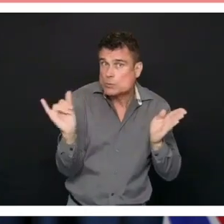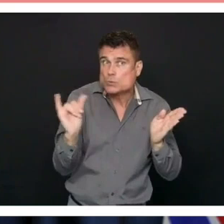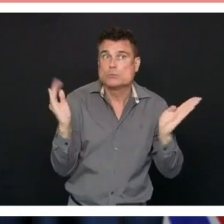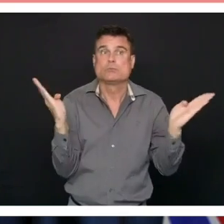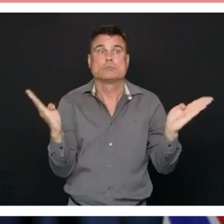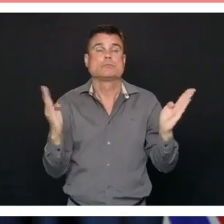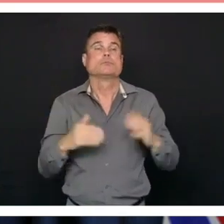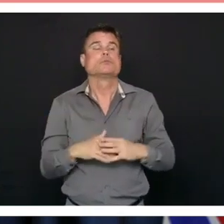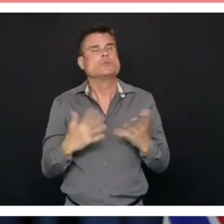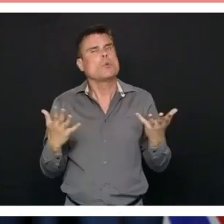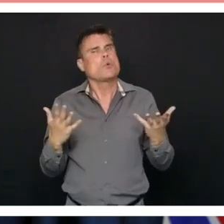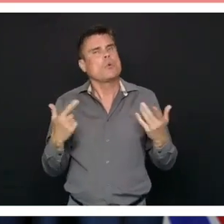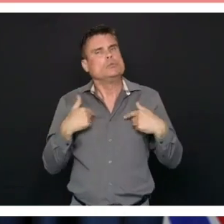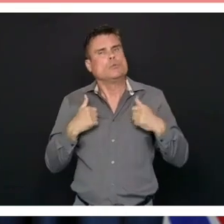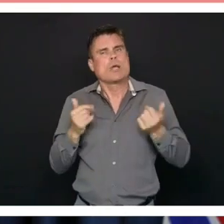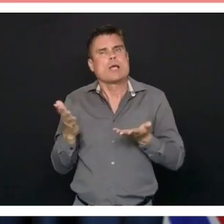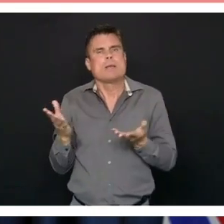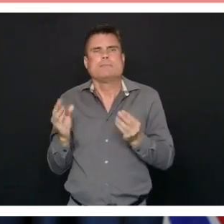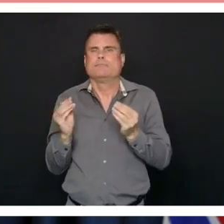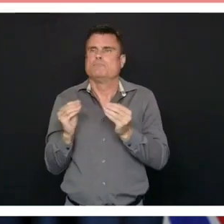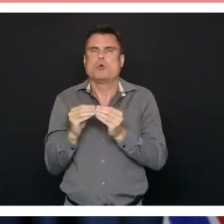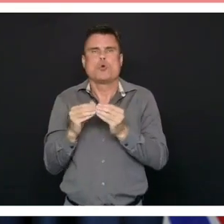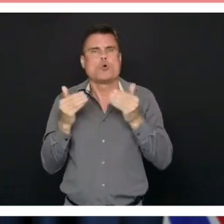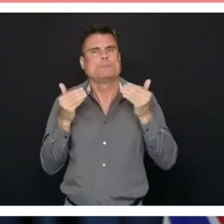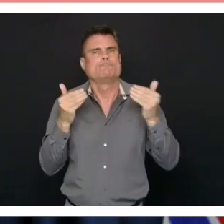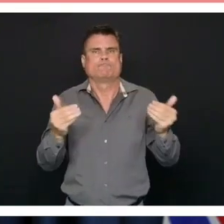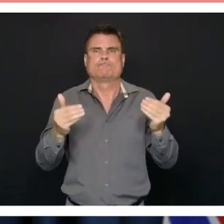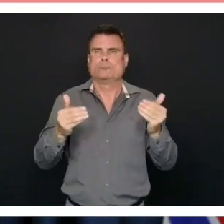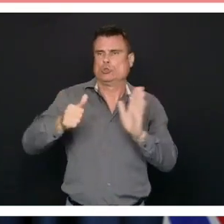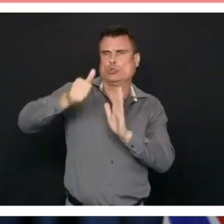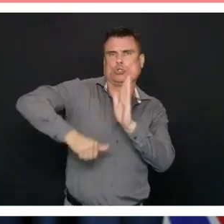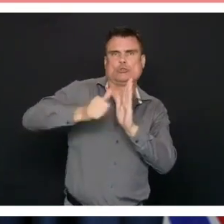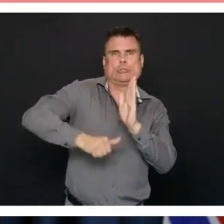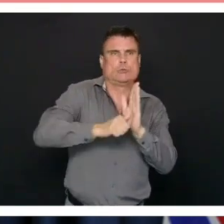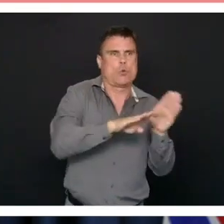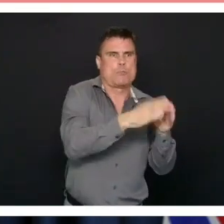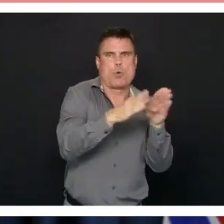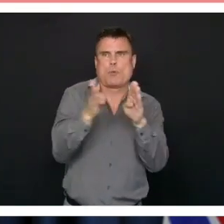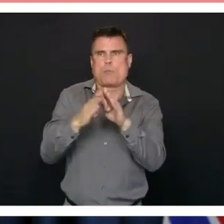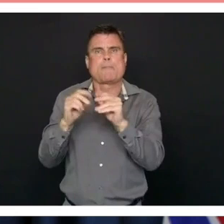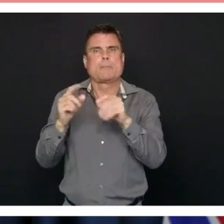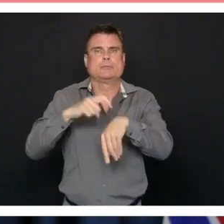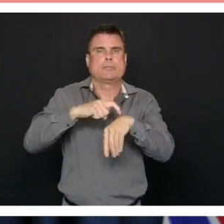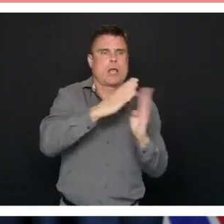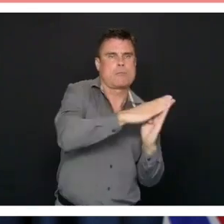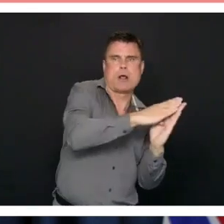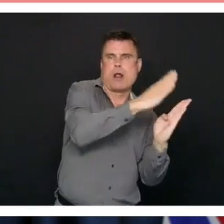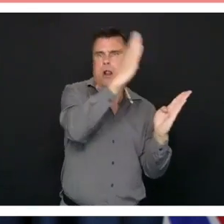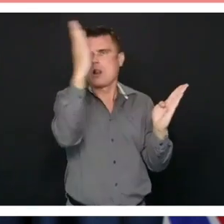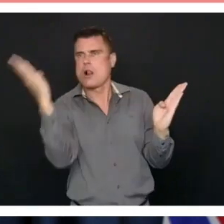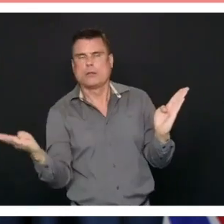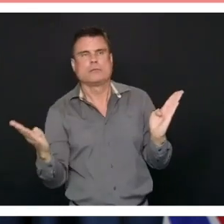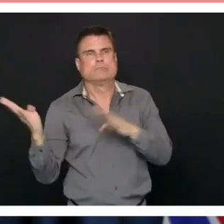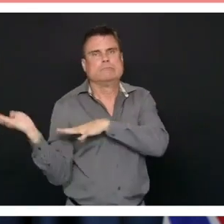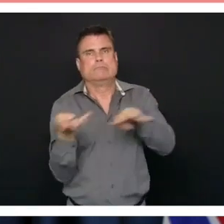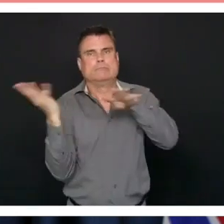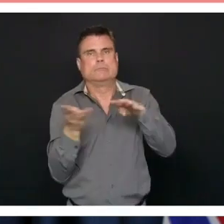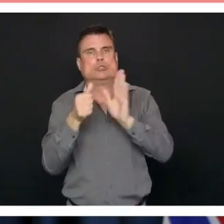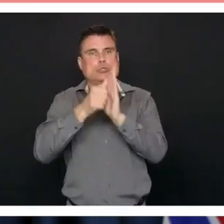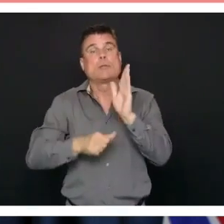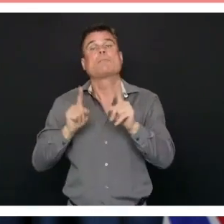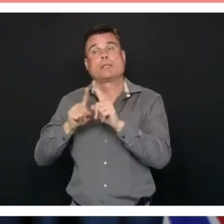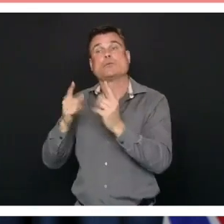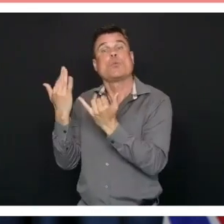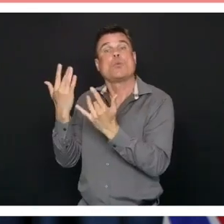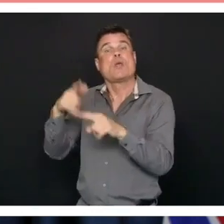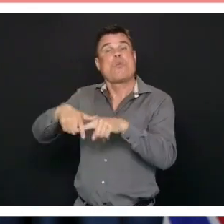we can do reduce the COVID-19 related increase and then we hope continue on to reduce wait times once we get